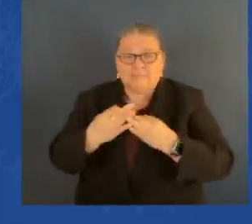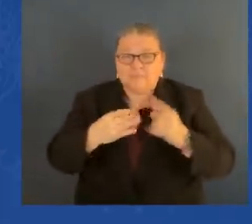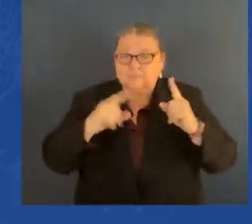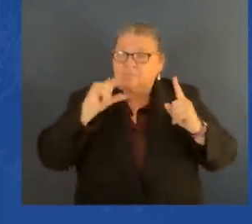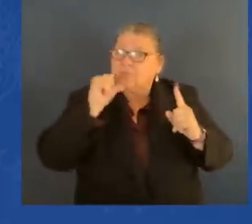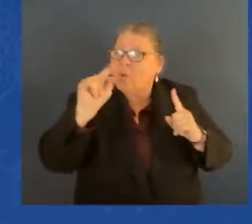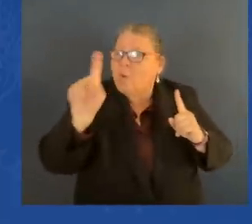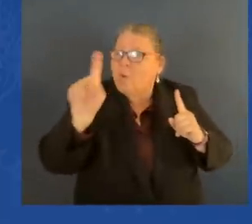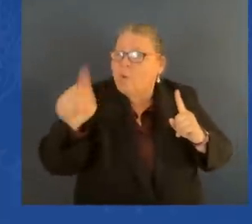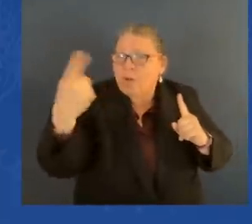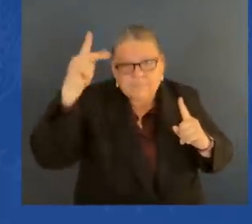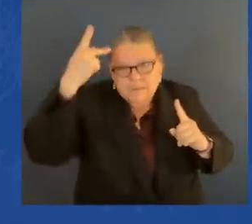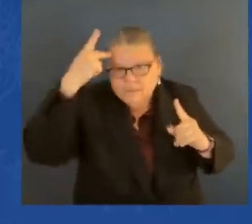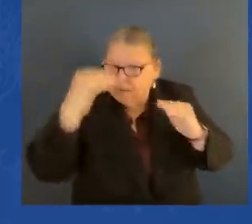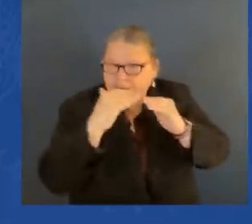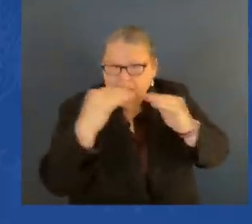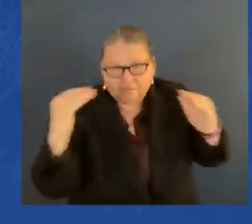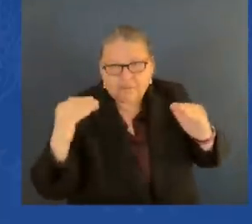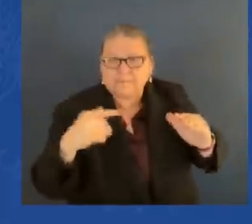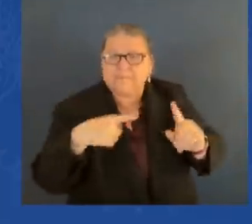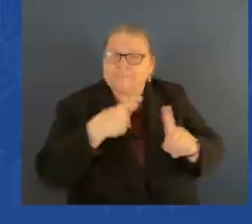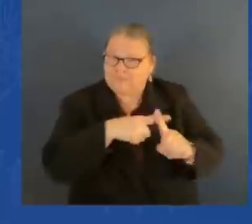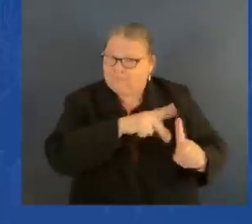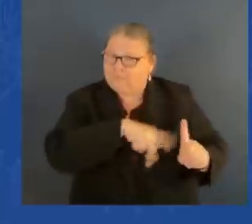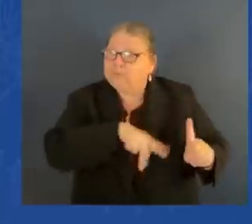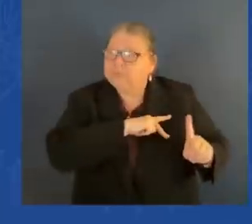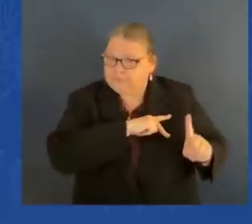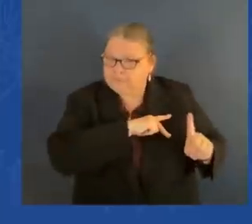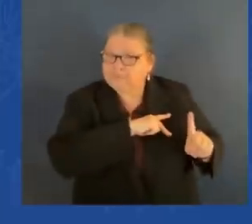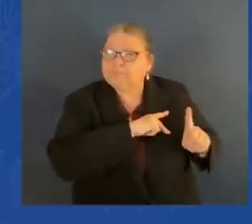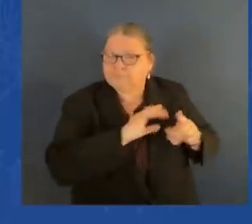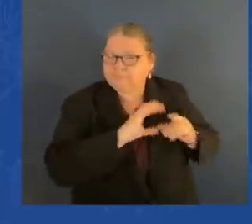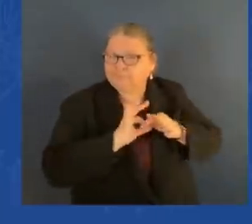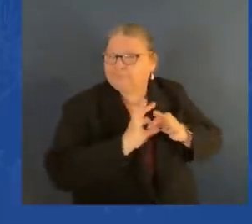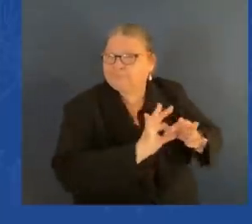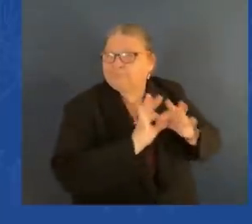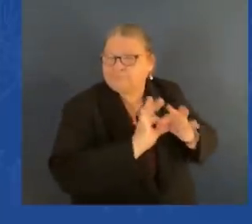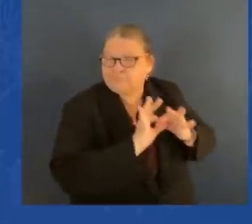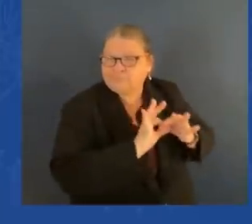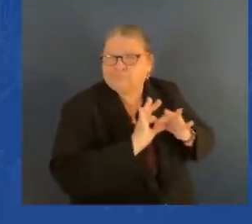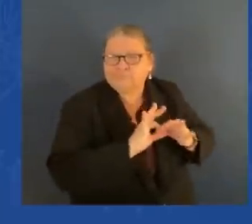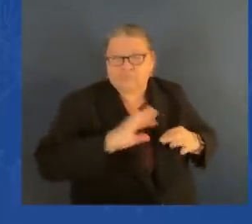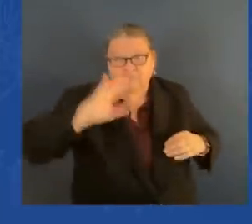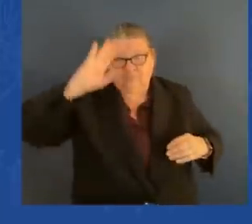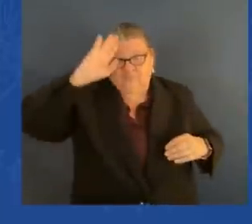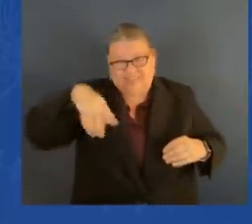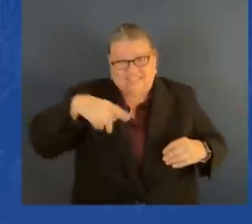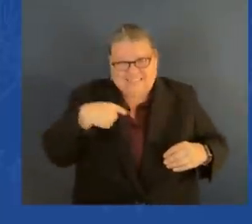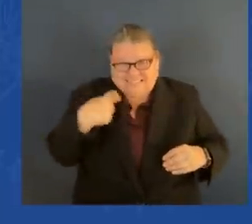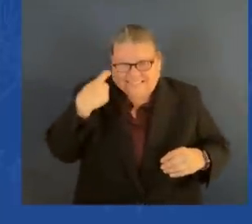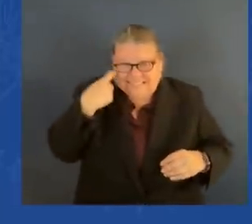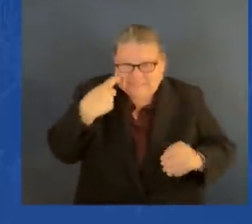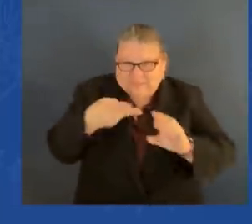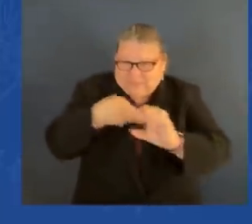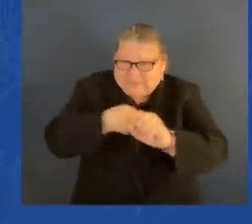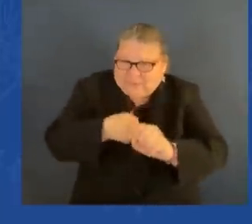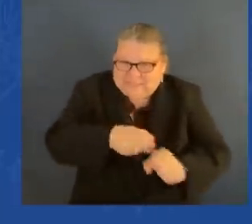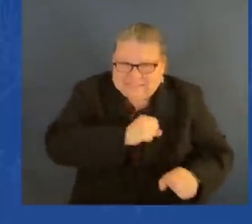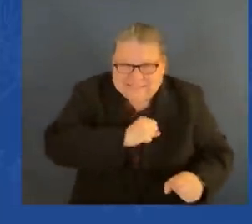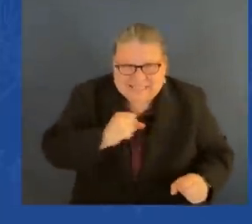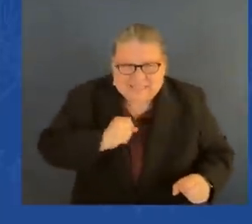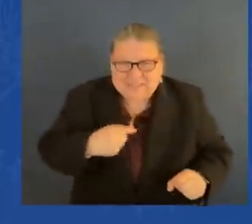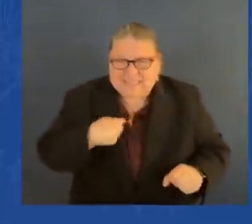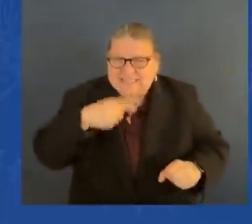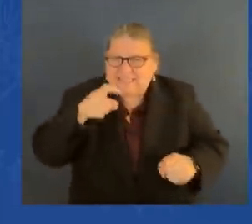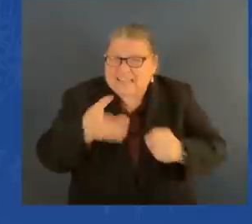It was true that my first days in the Senate, when I needed help very badly, and it was true in my last days in the Senate